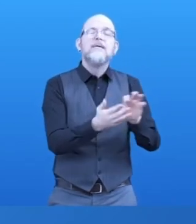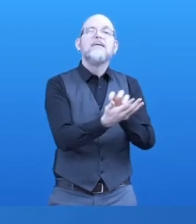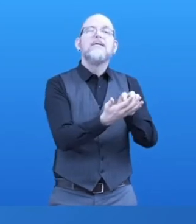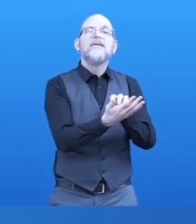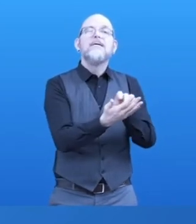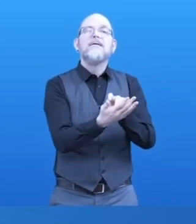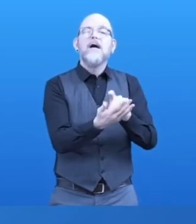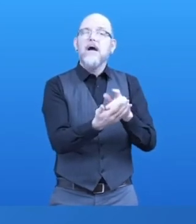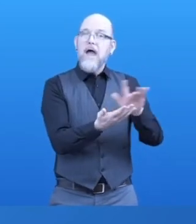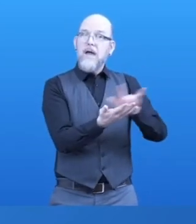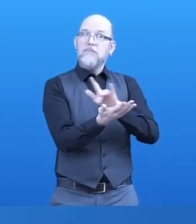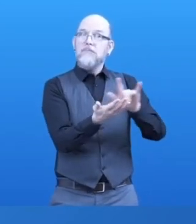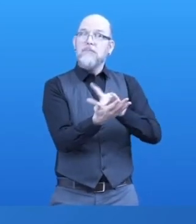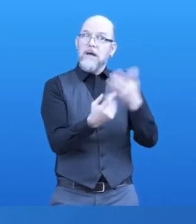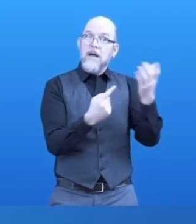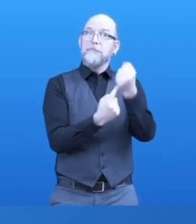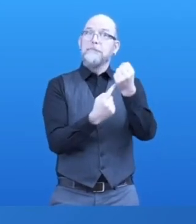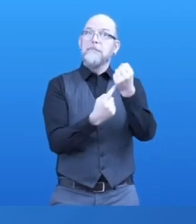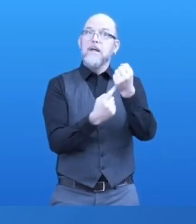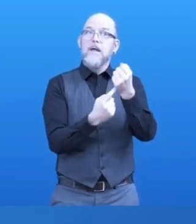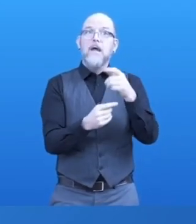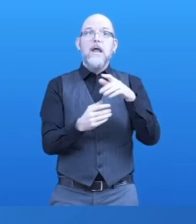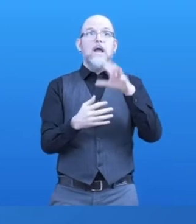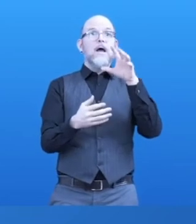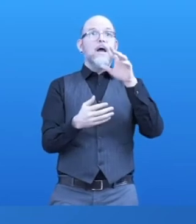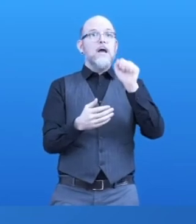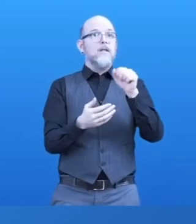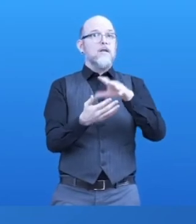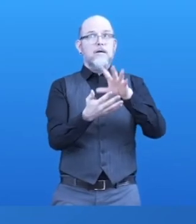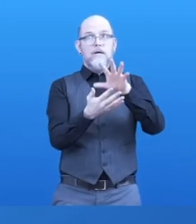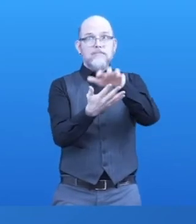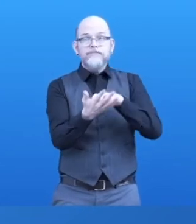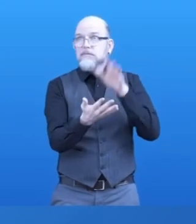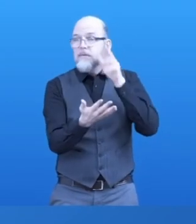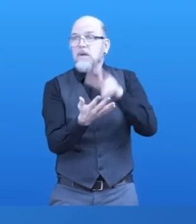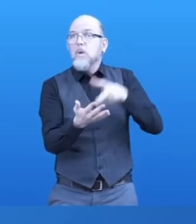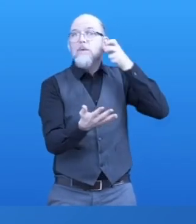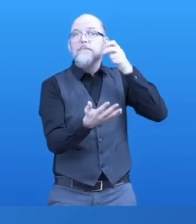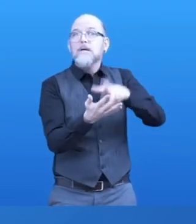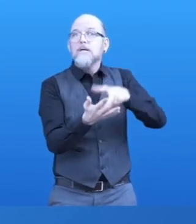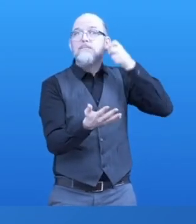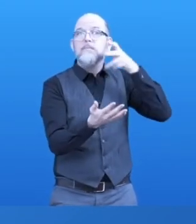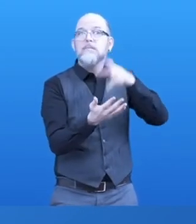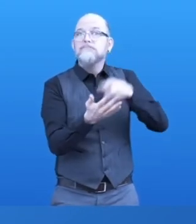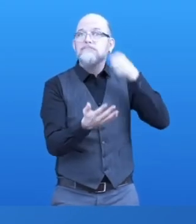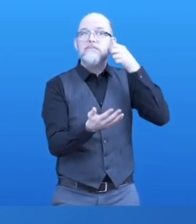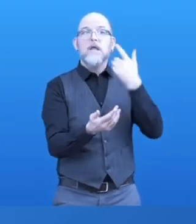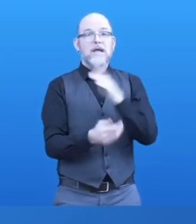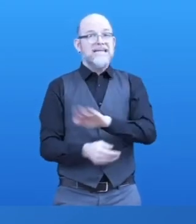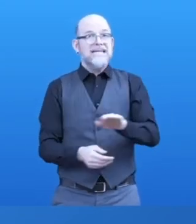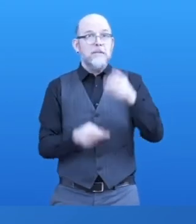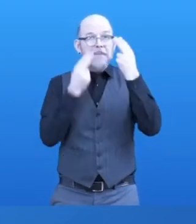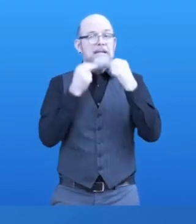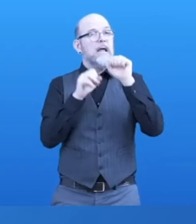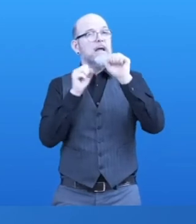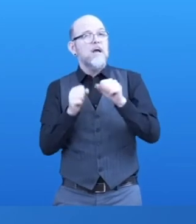Bolly Land is innovative as it provides children who are blind with the opportunity for hands on independent learning of digital skills from a